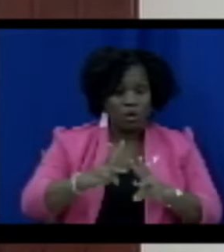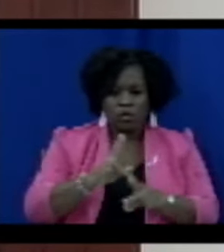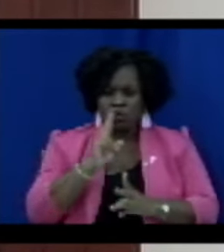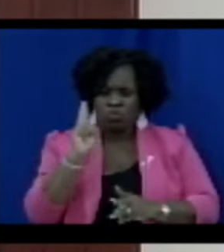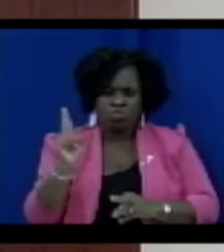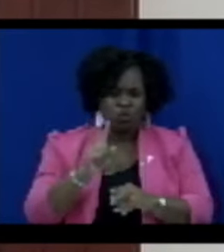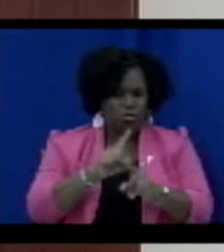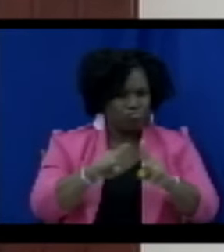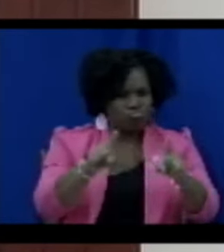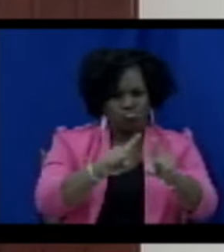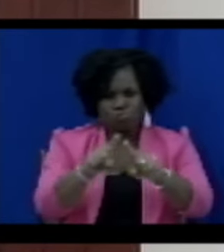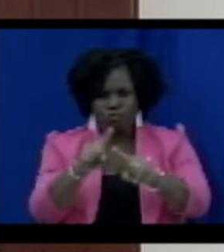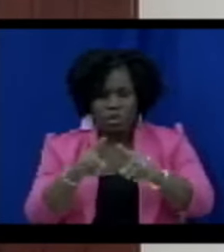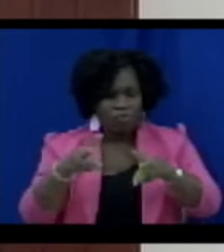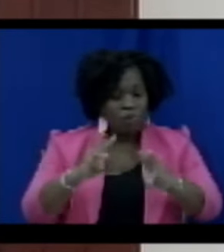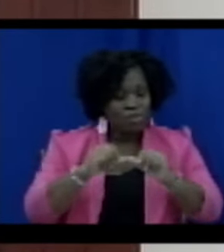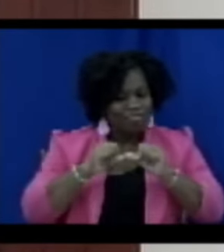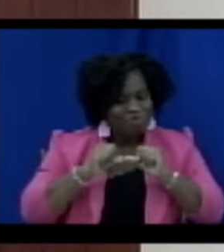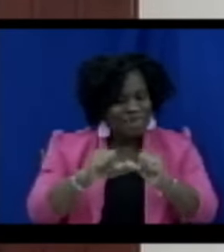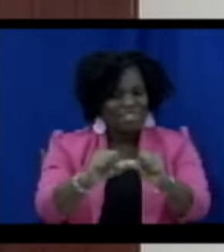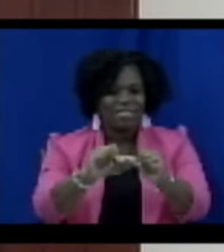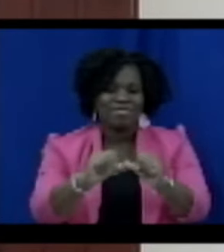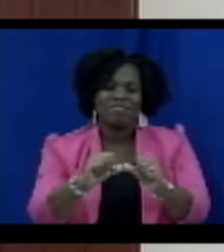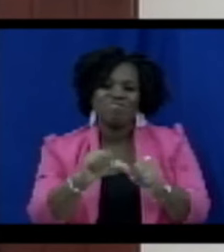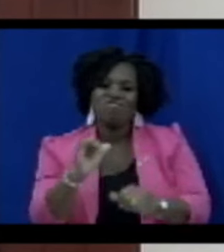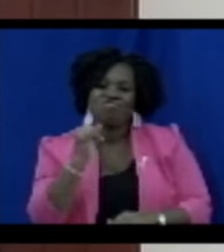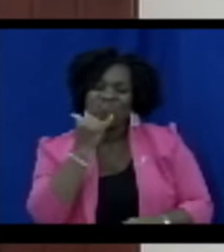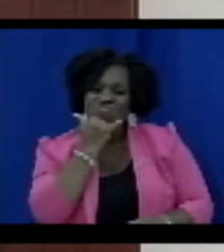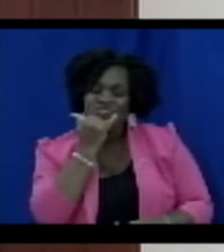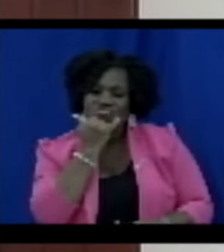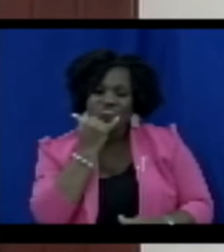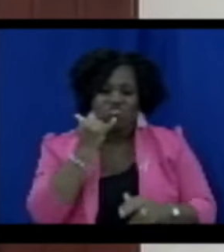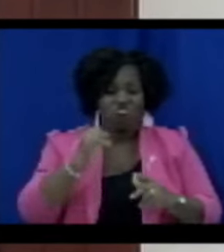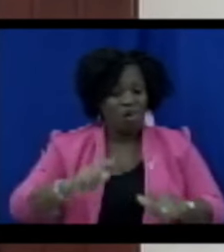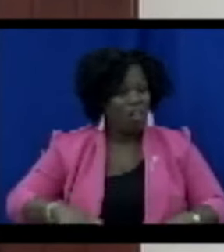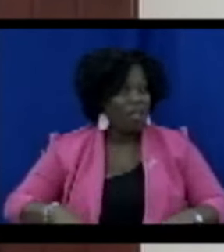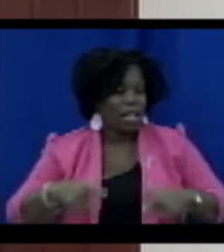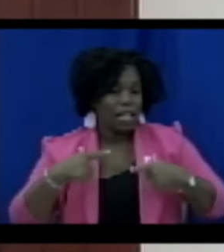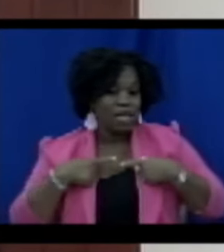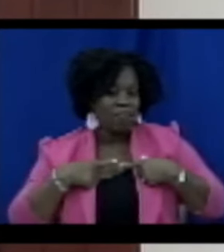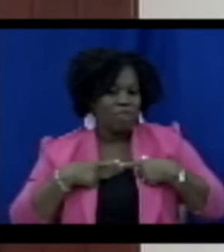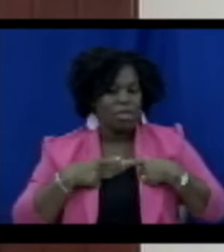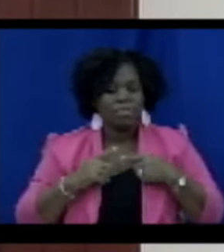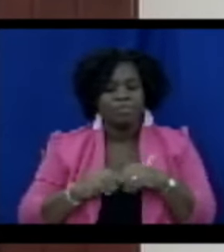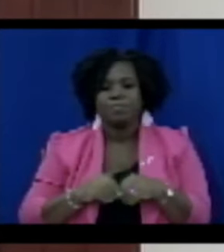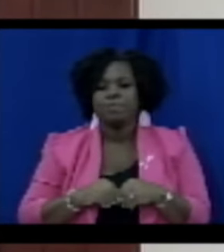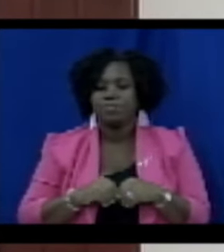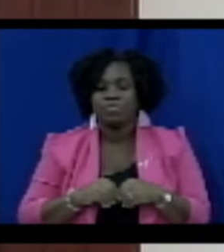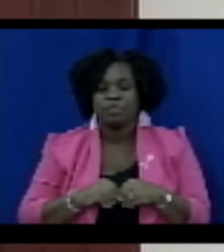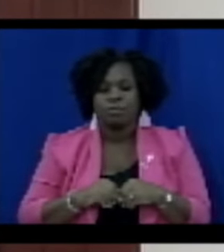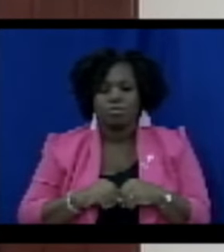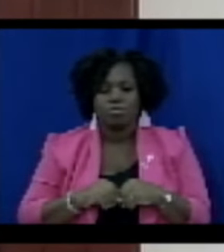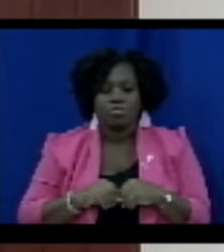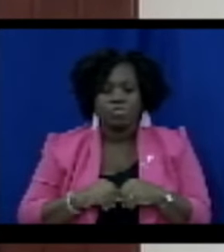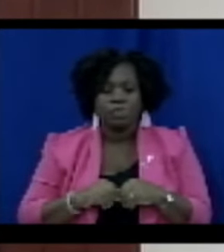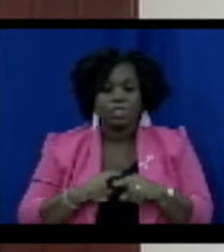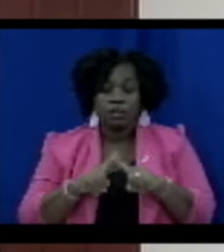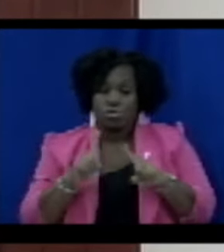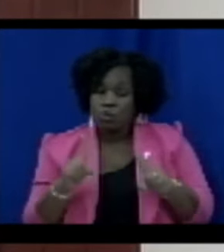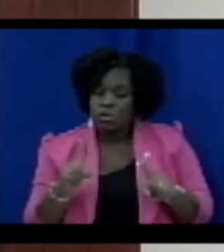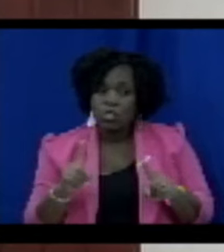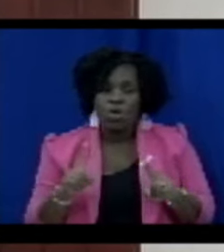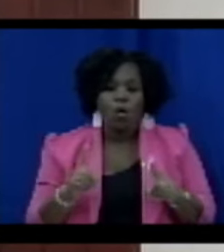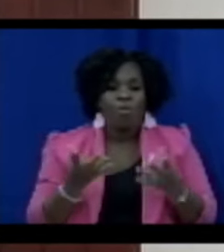assets to facilitate their illegal activities. The existing definition, however, is not sufficiently broad to encompass the full spectrum